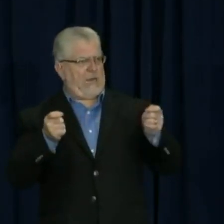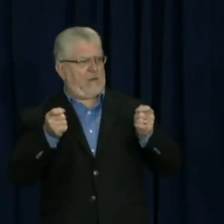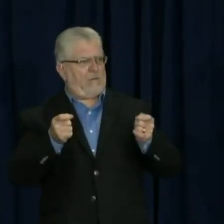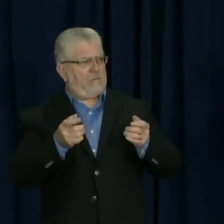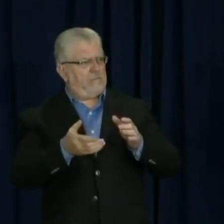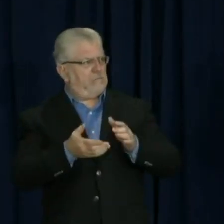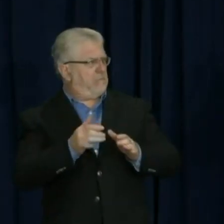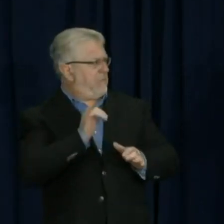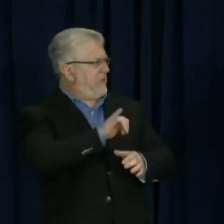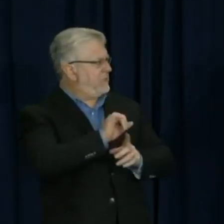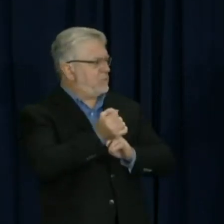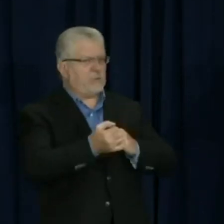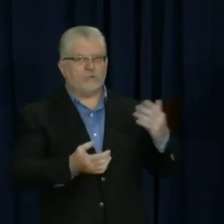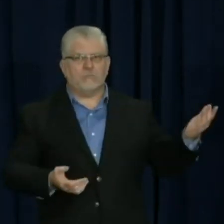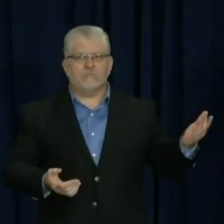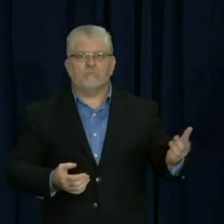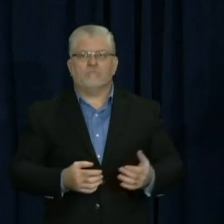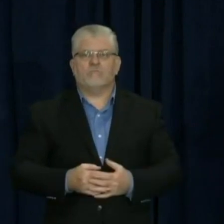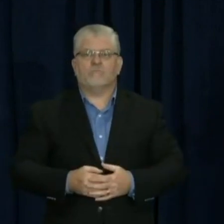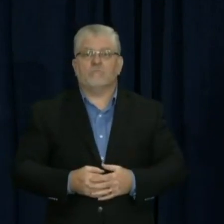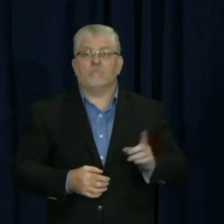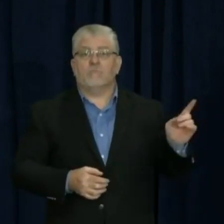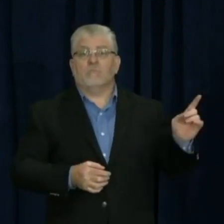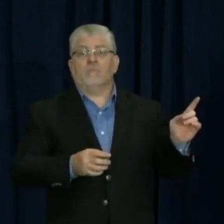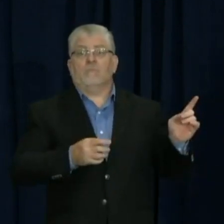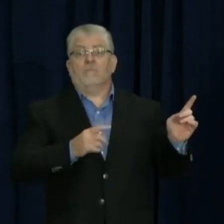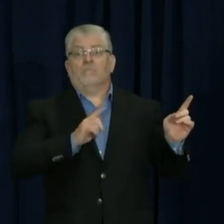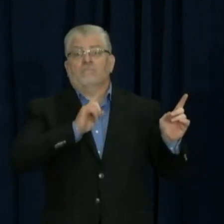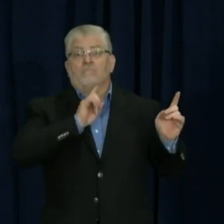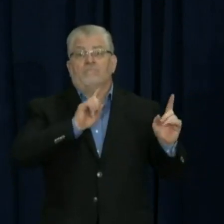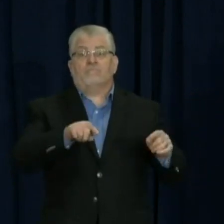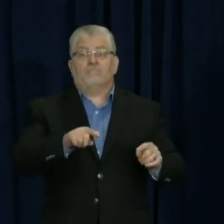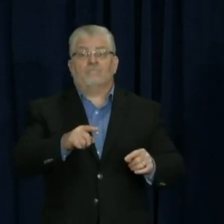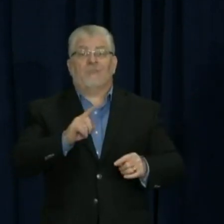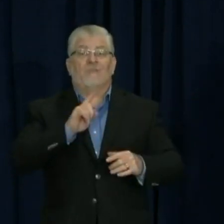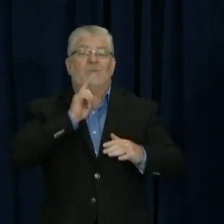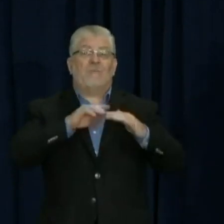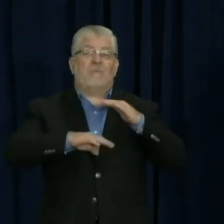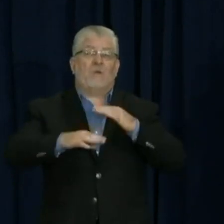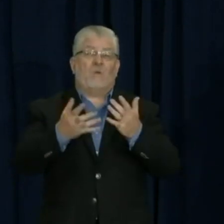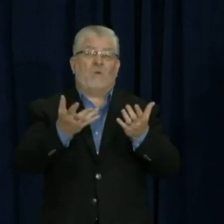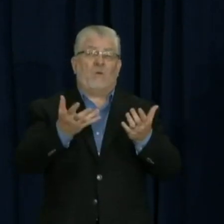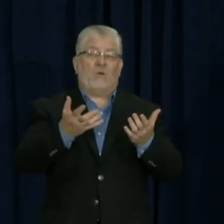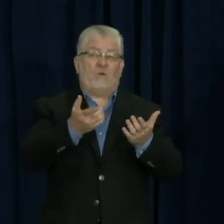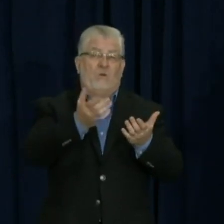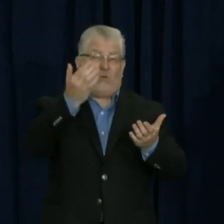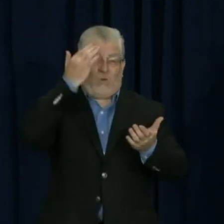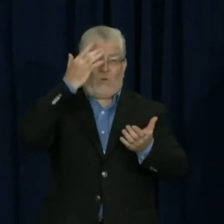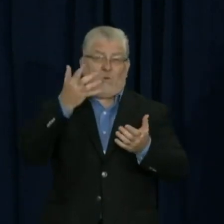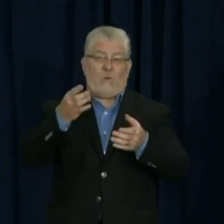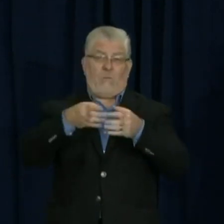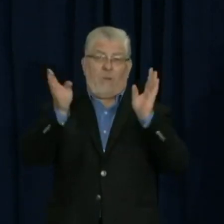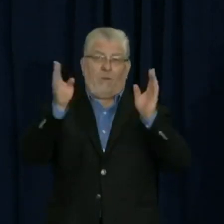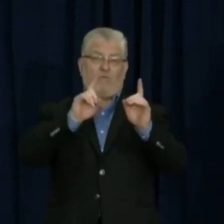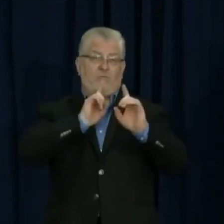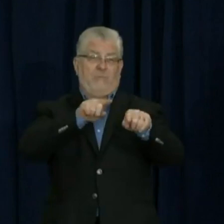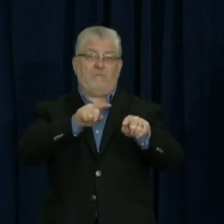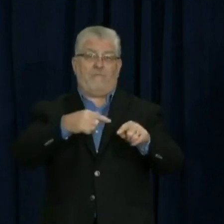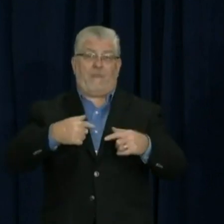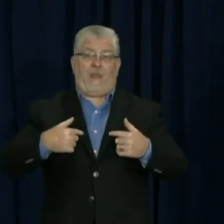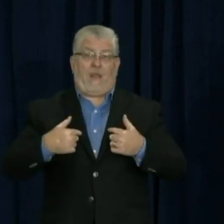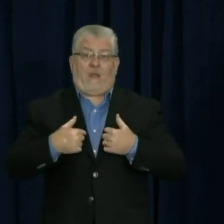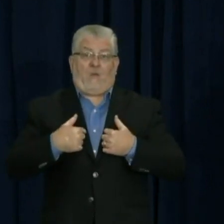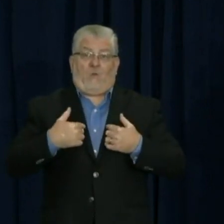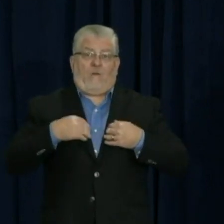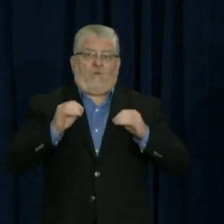you know, basically what you know that's been publicly reported, that's really all we have at this point. So